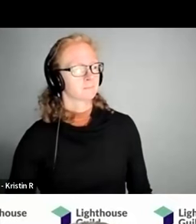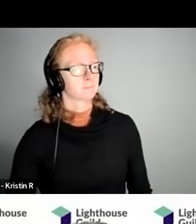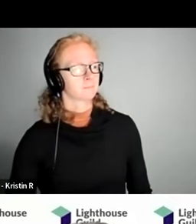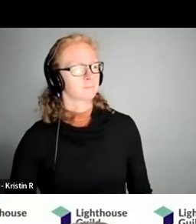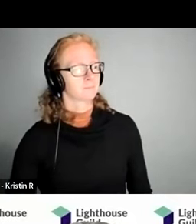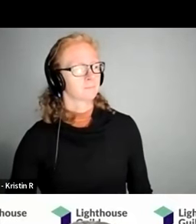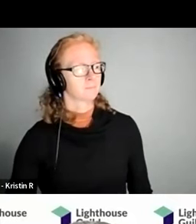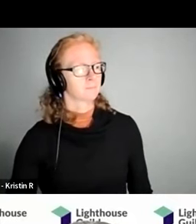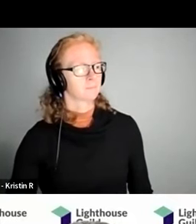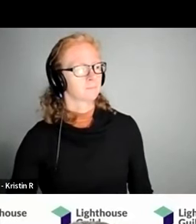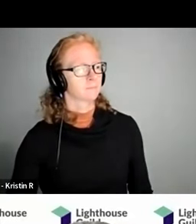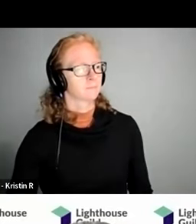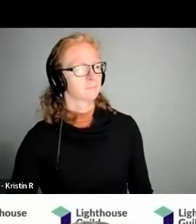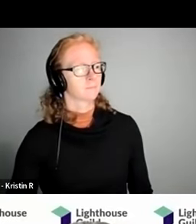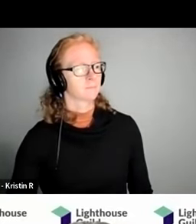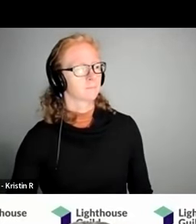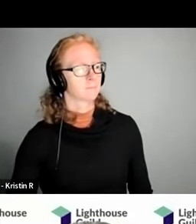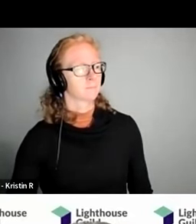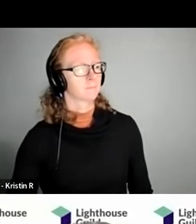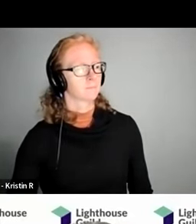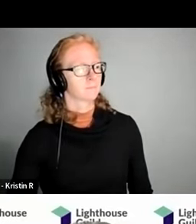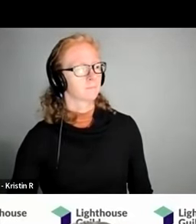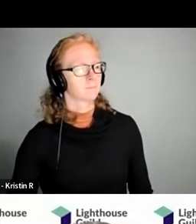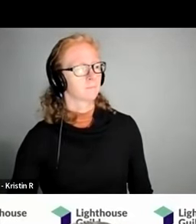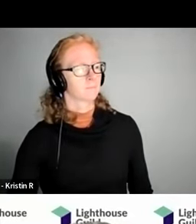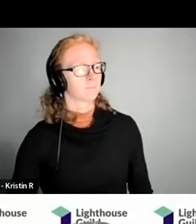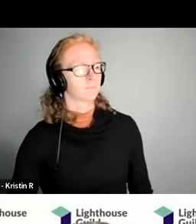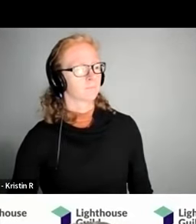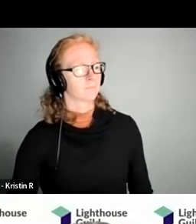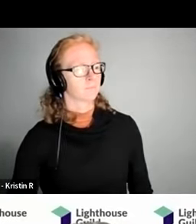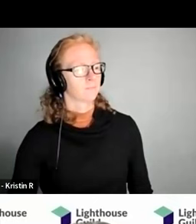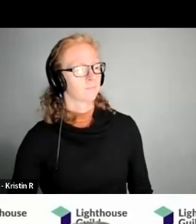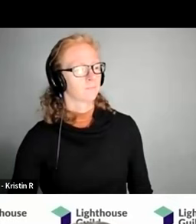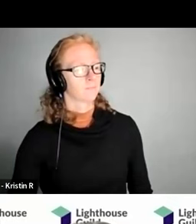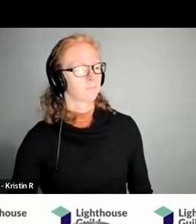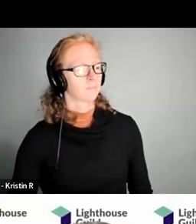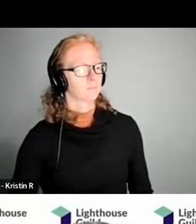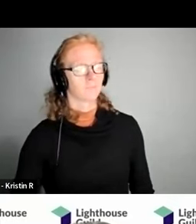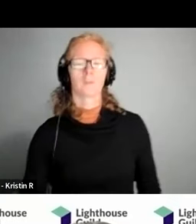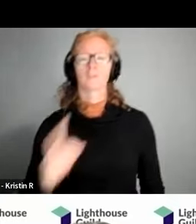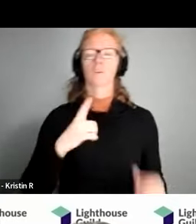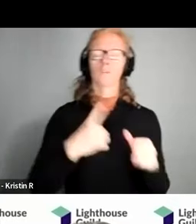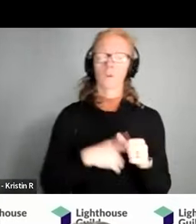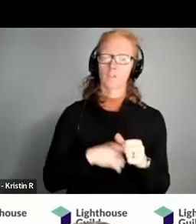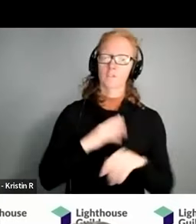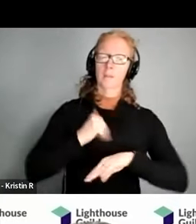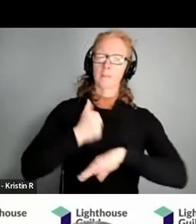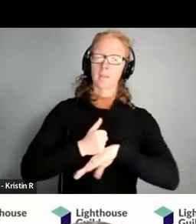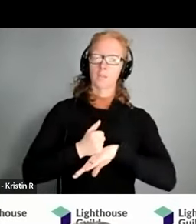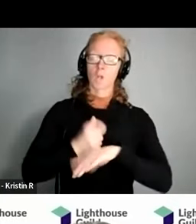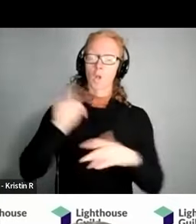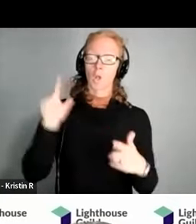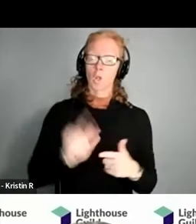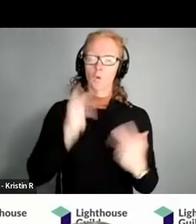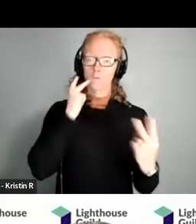and vision uh organization so based on a low vision assessment and then an occupational therapy assessment they're